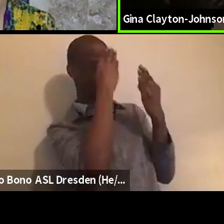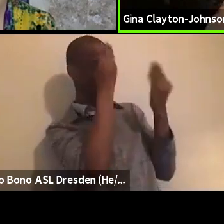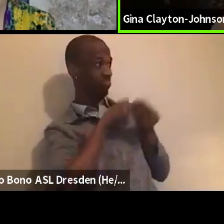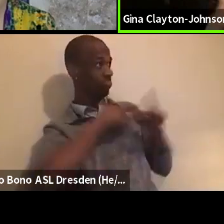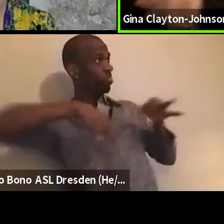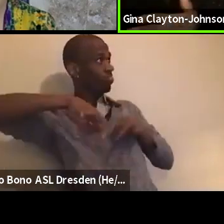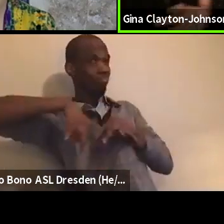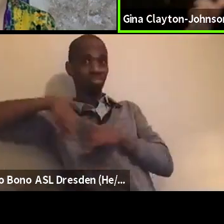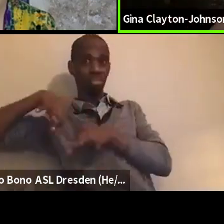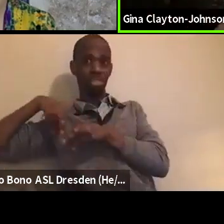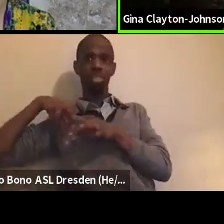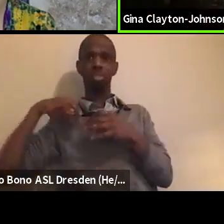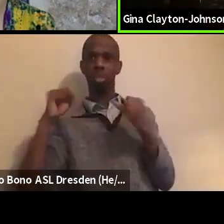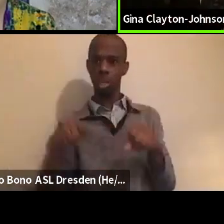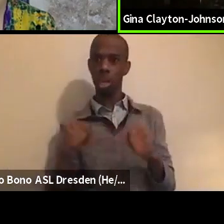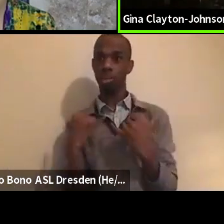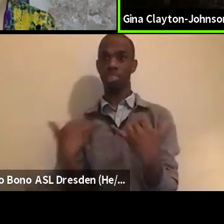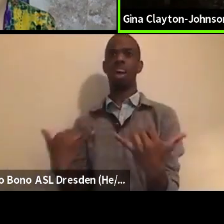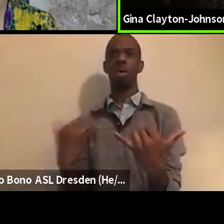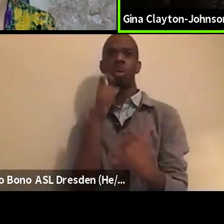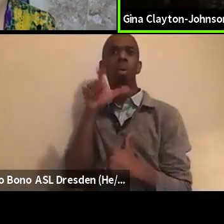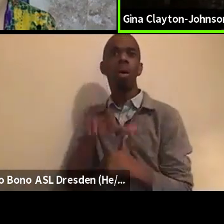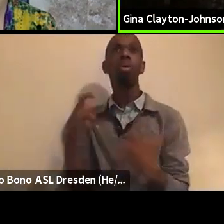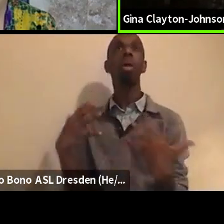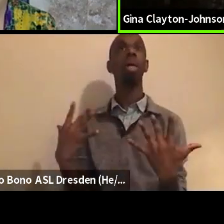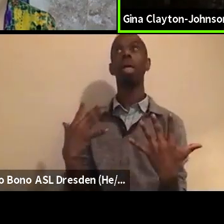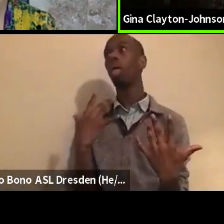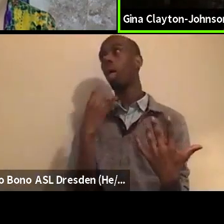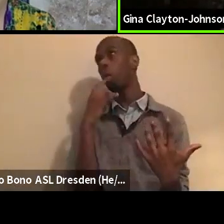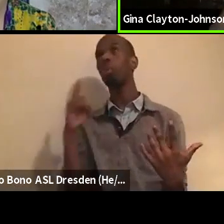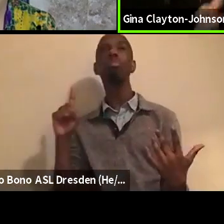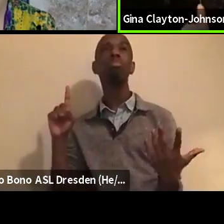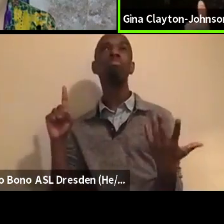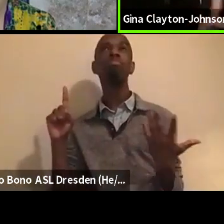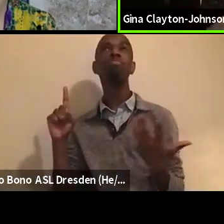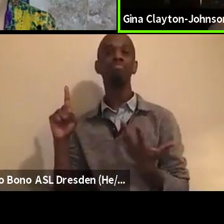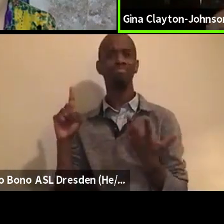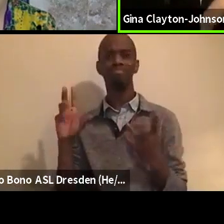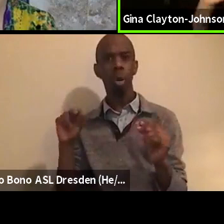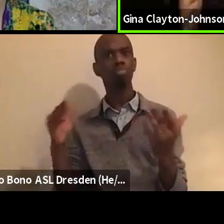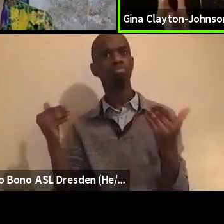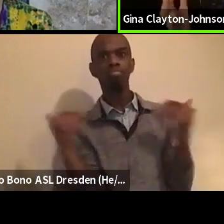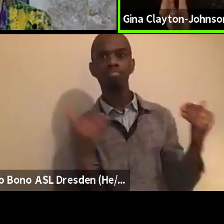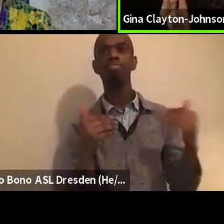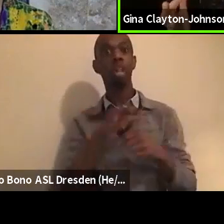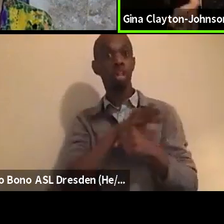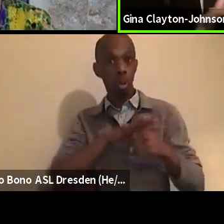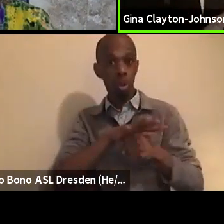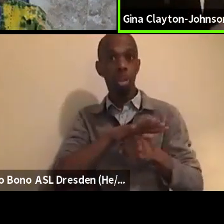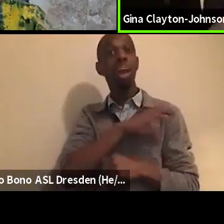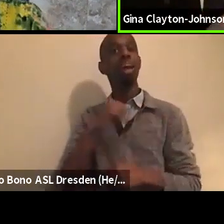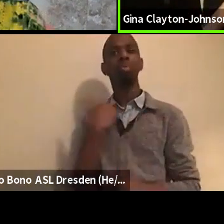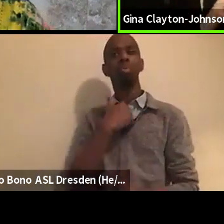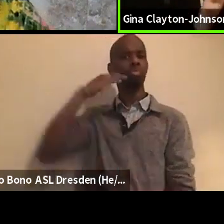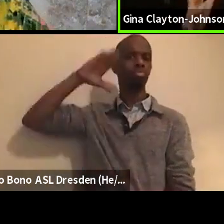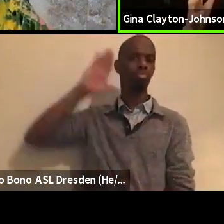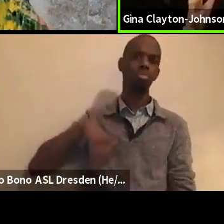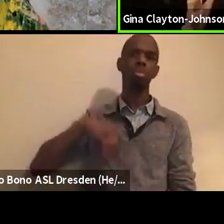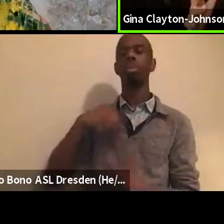to move breathe through that avenue. And finally, locally, we know that mass incarceration and the criminal legal system